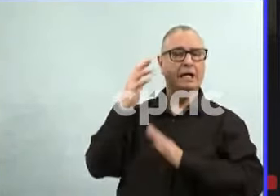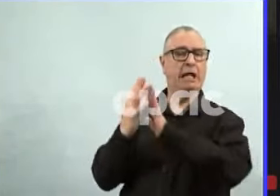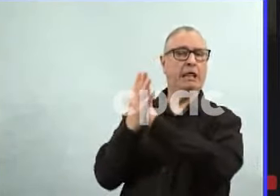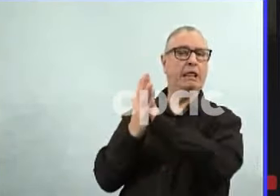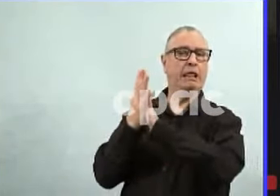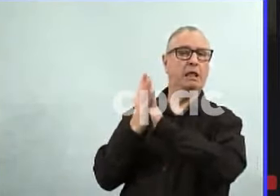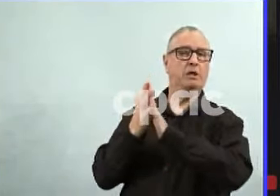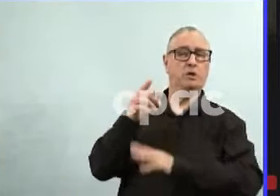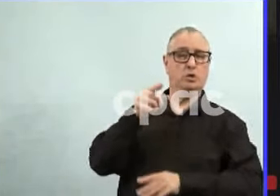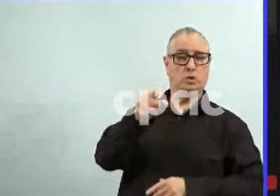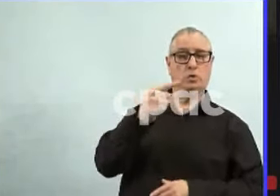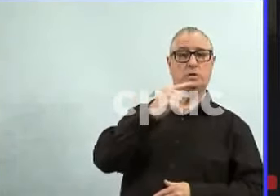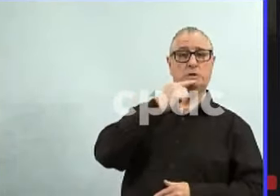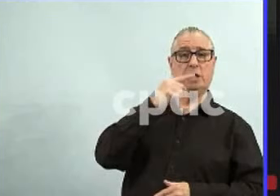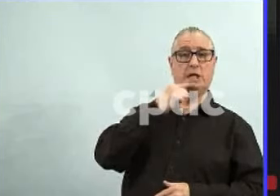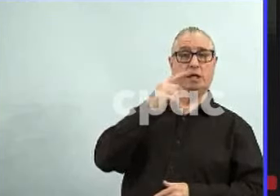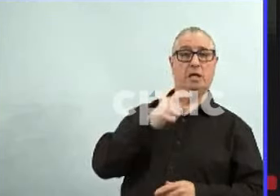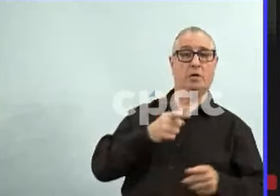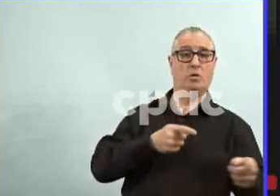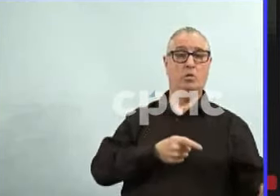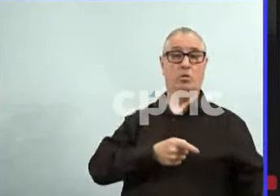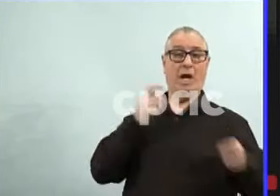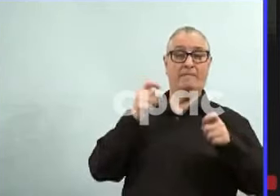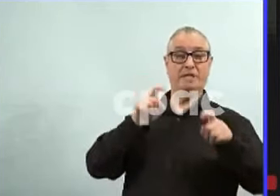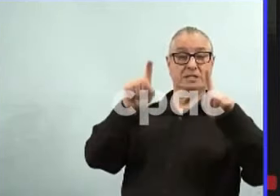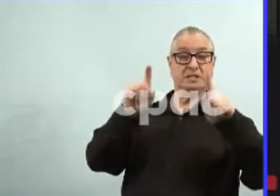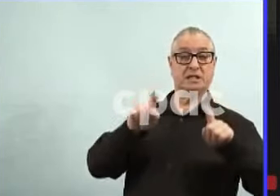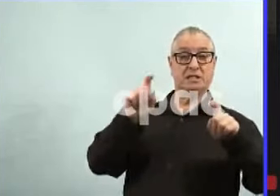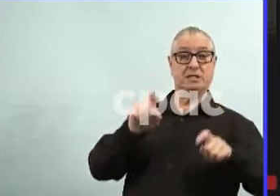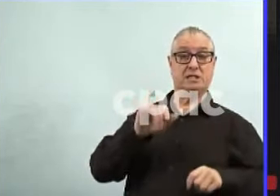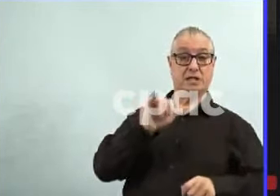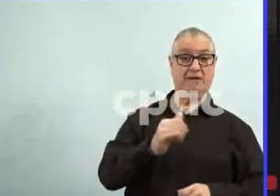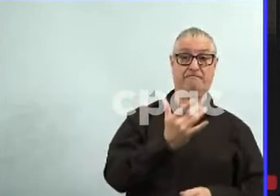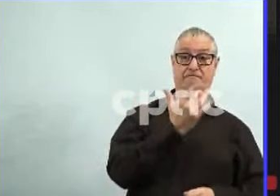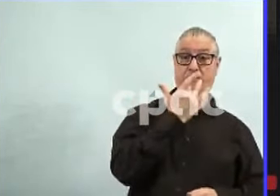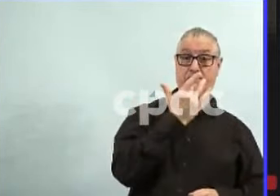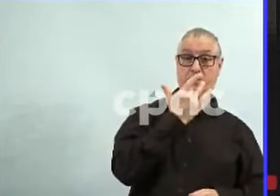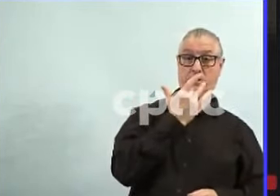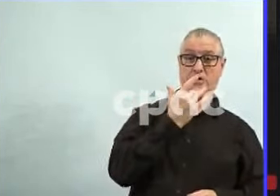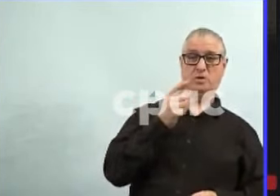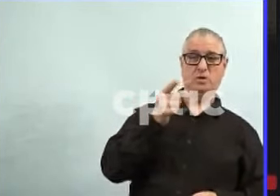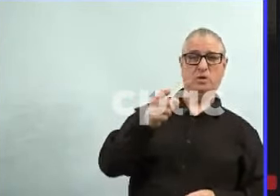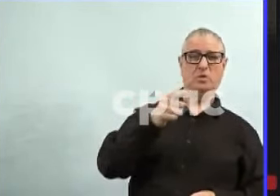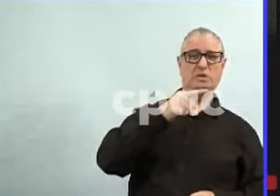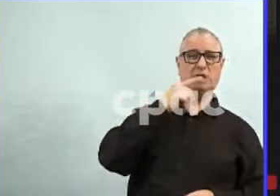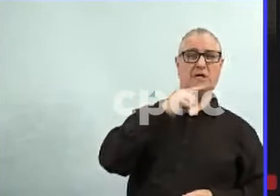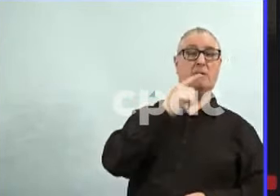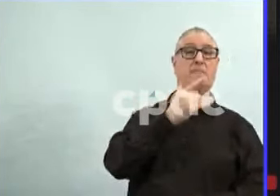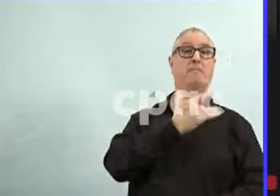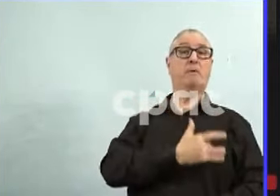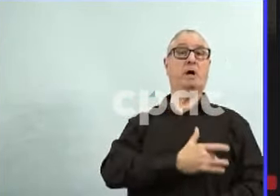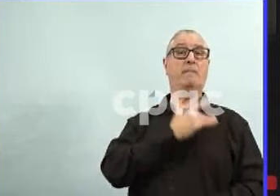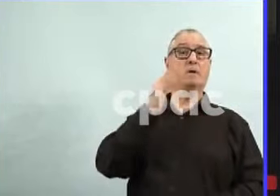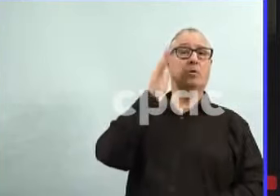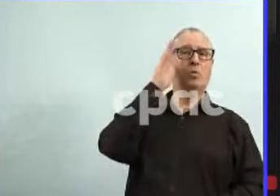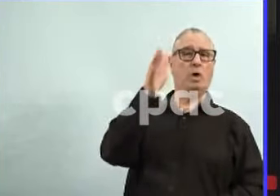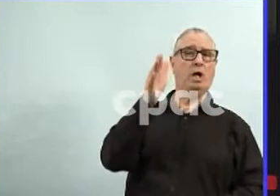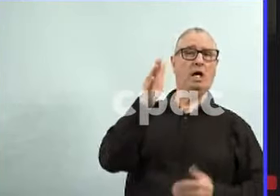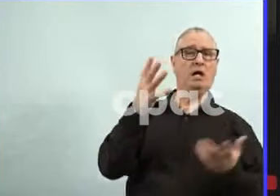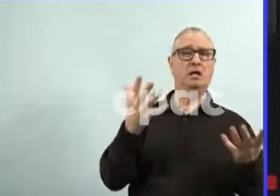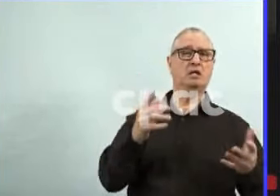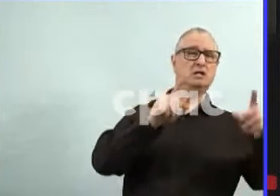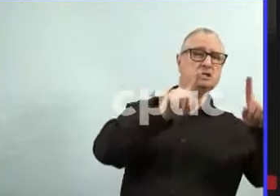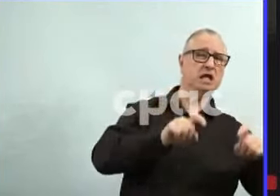tests might be the preferred method. And you said the province is moving to a testing and treating approach. So if that's the case,